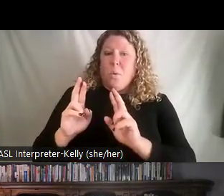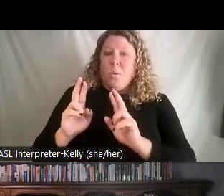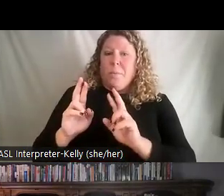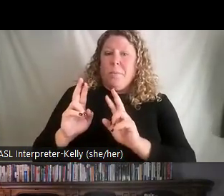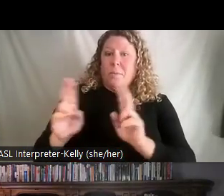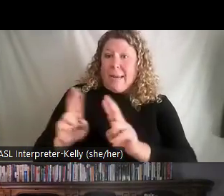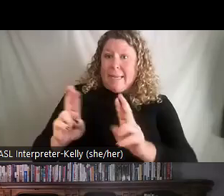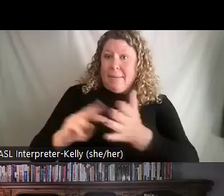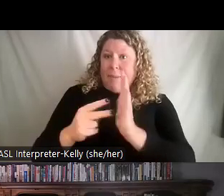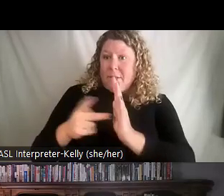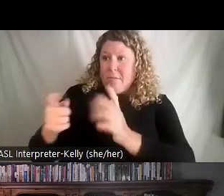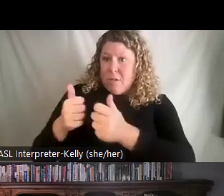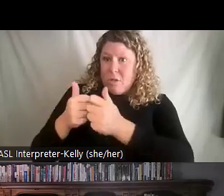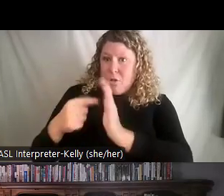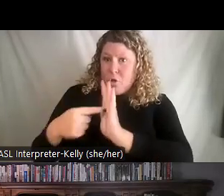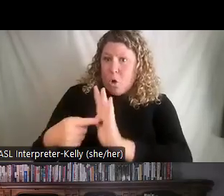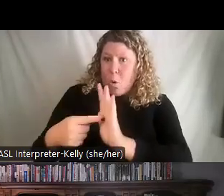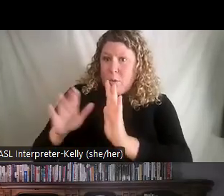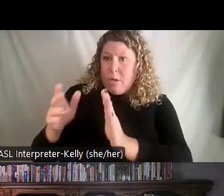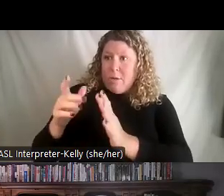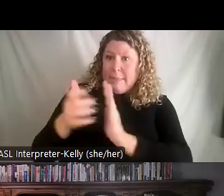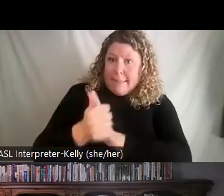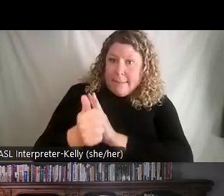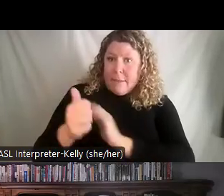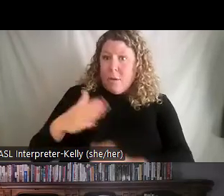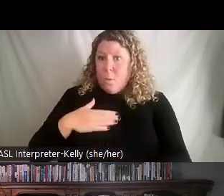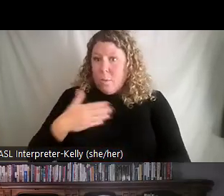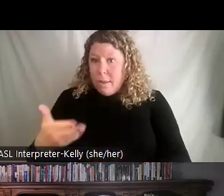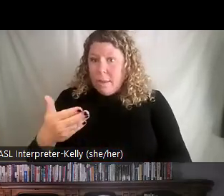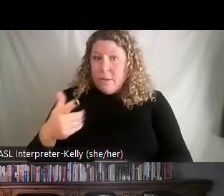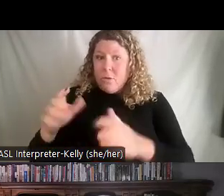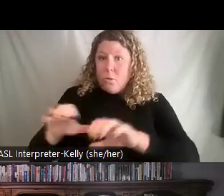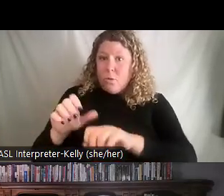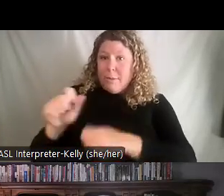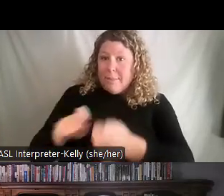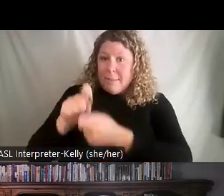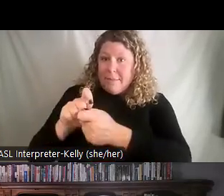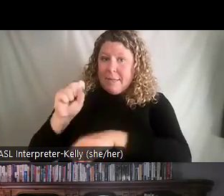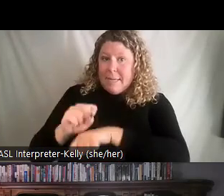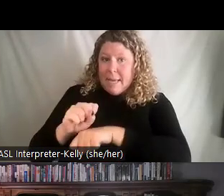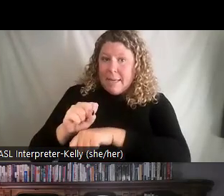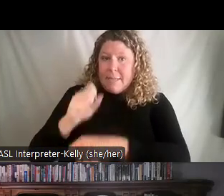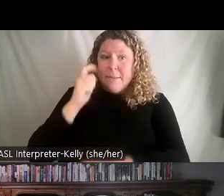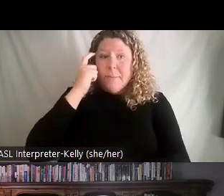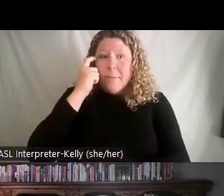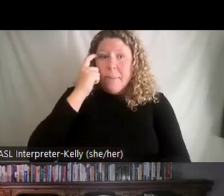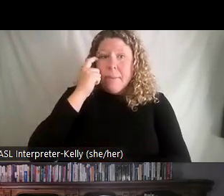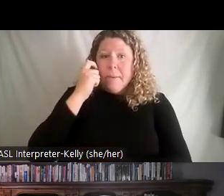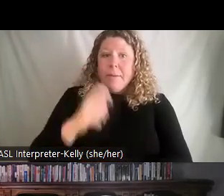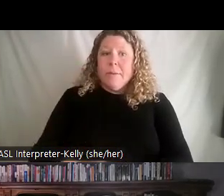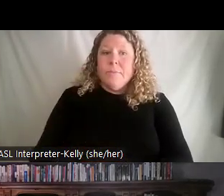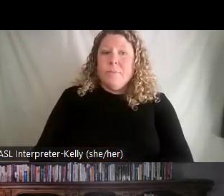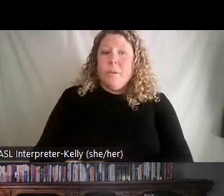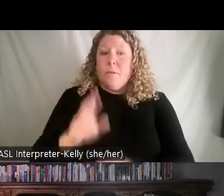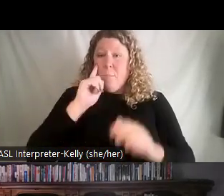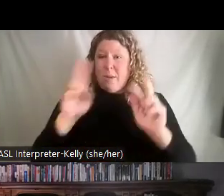the follower demonstrates the ability and the willingness to accomplish the specific task. And of course, there's two elements